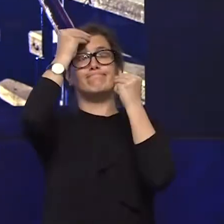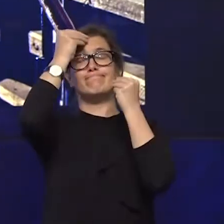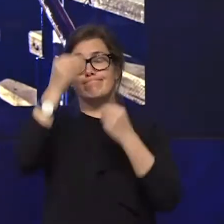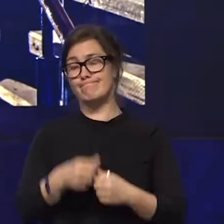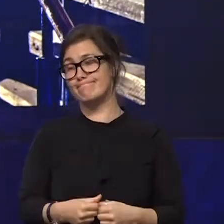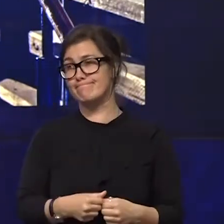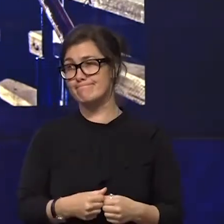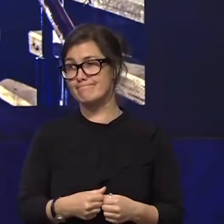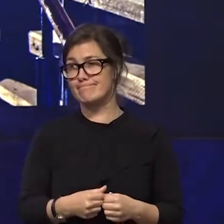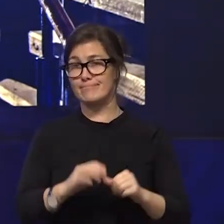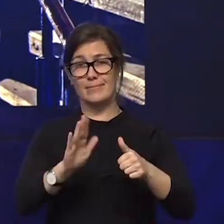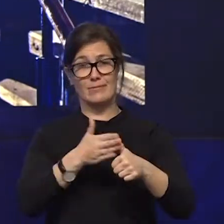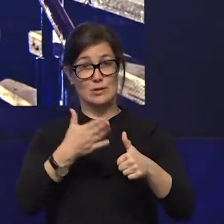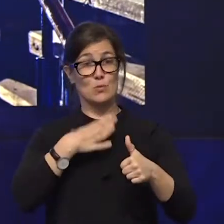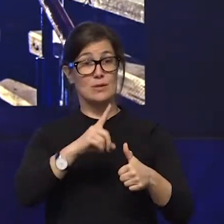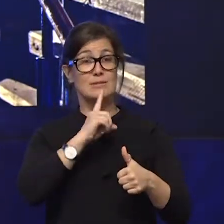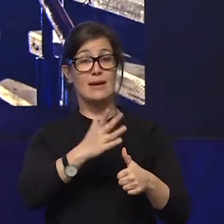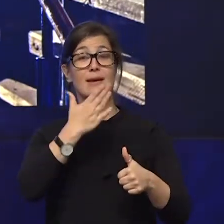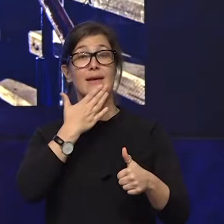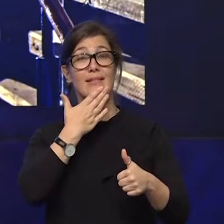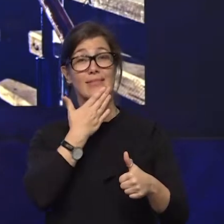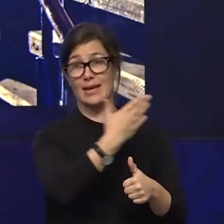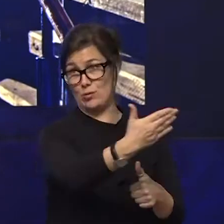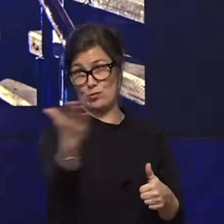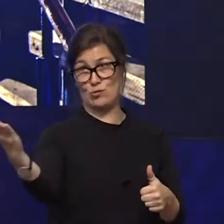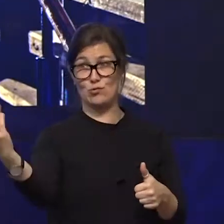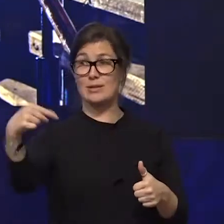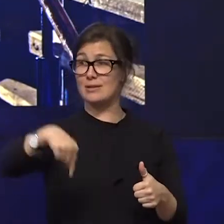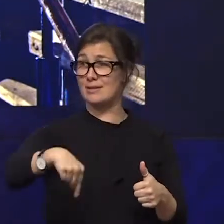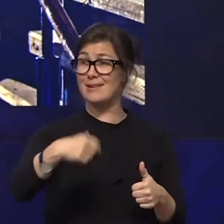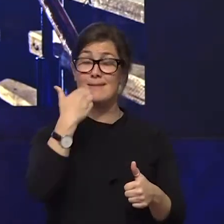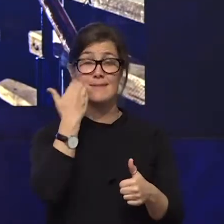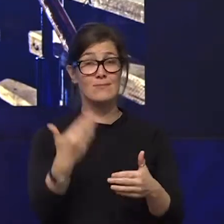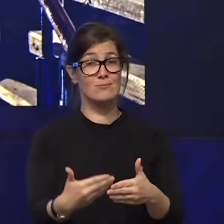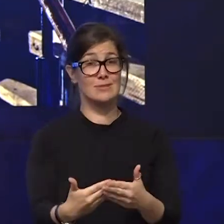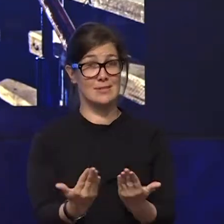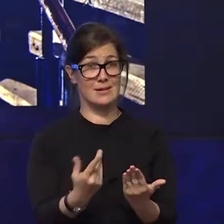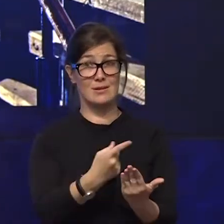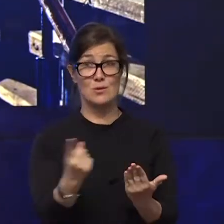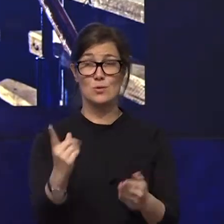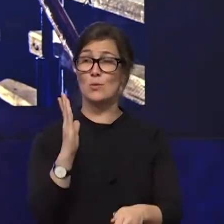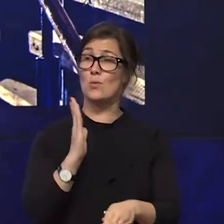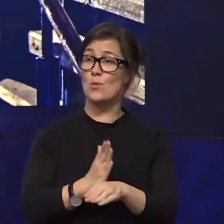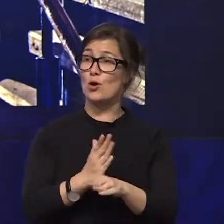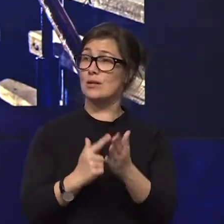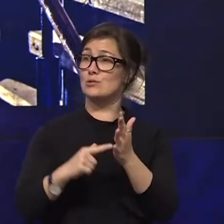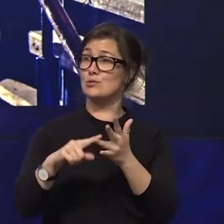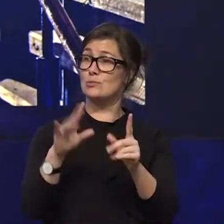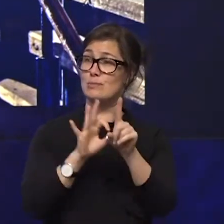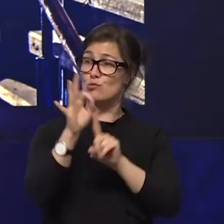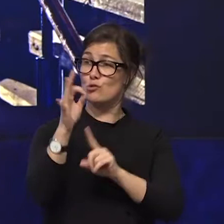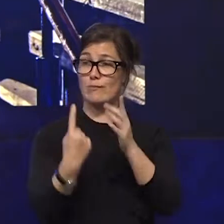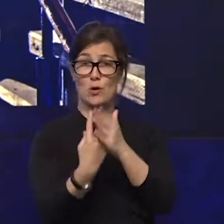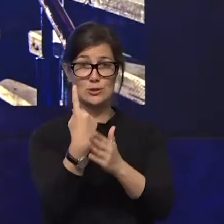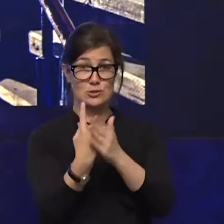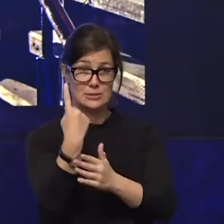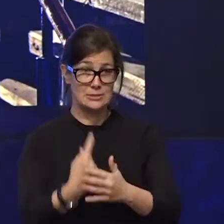want to start by acknowledging and thanking you who every day are working to improve the opportunity